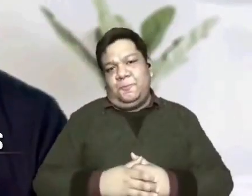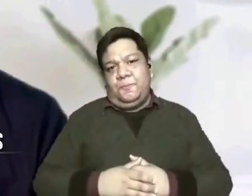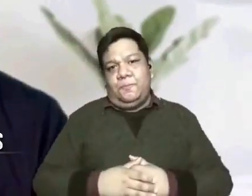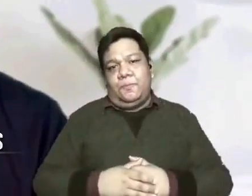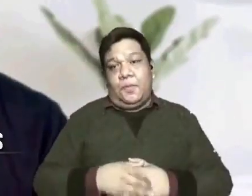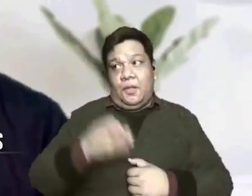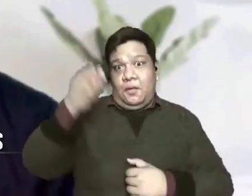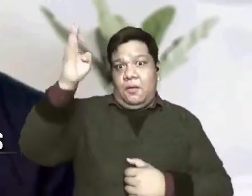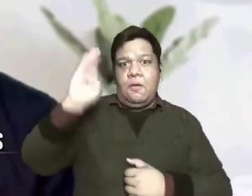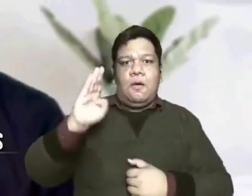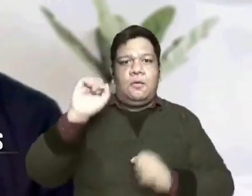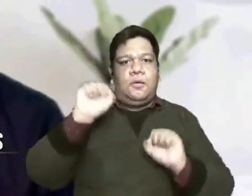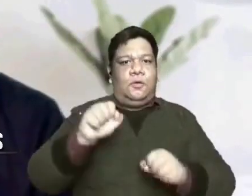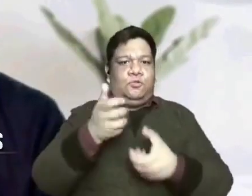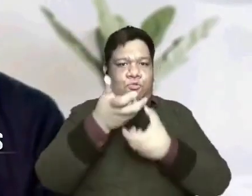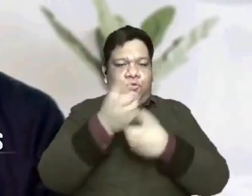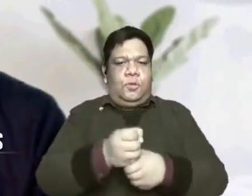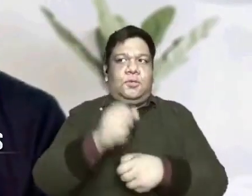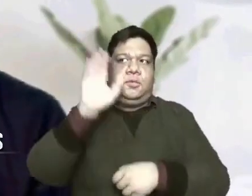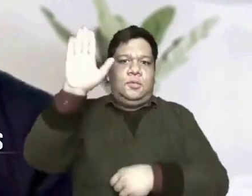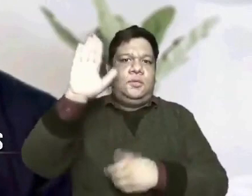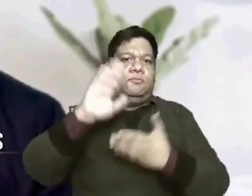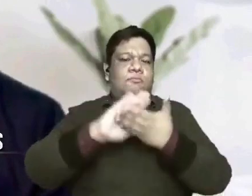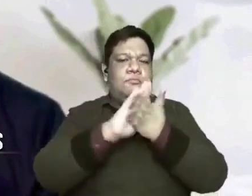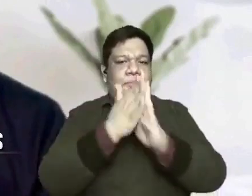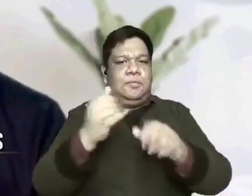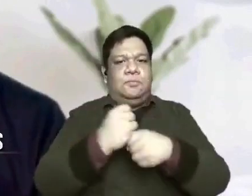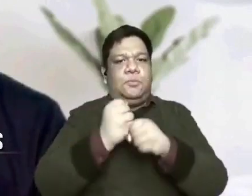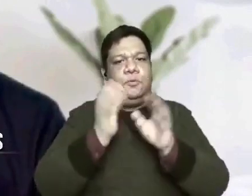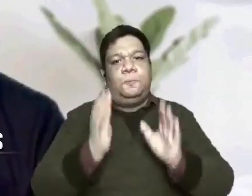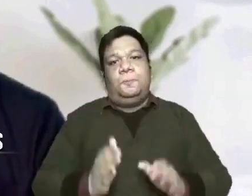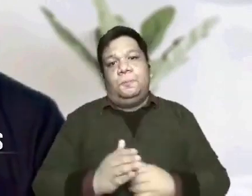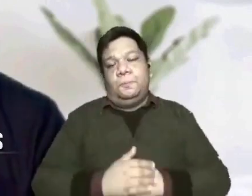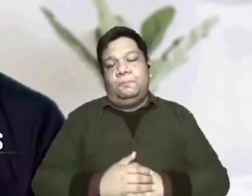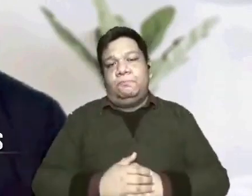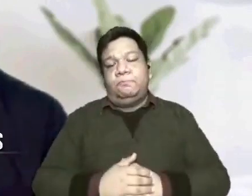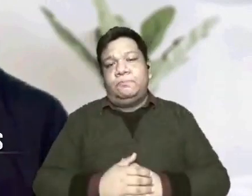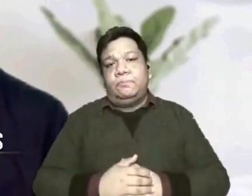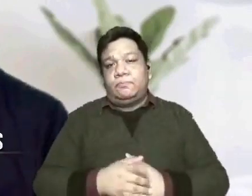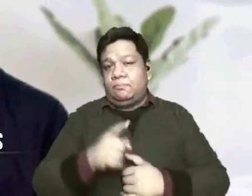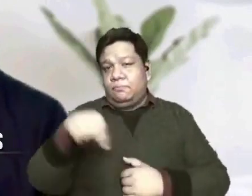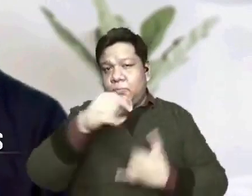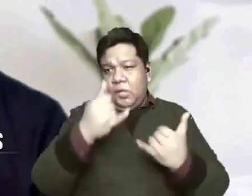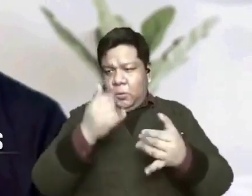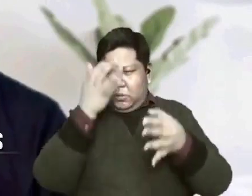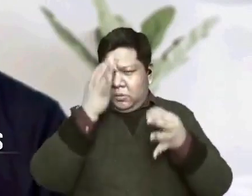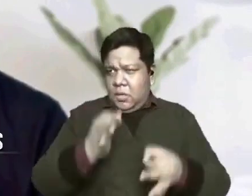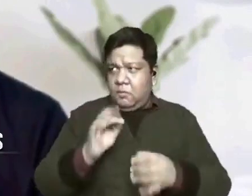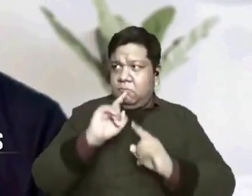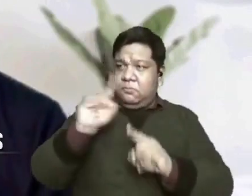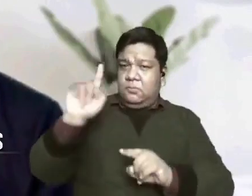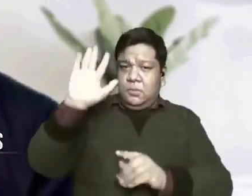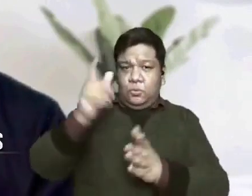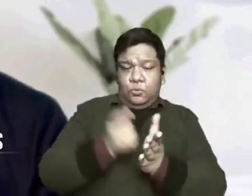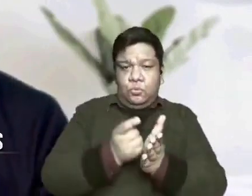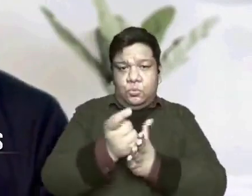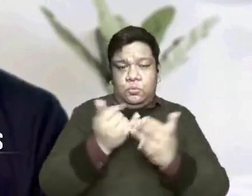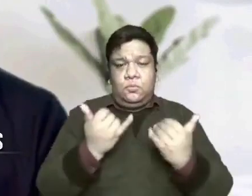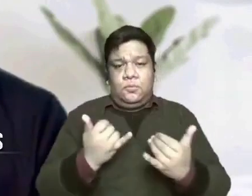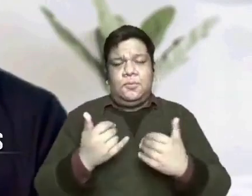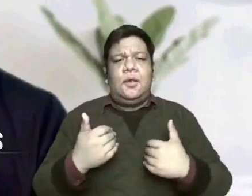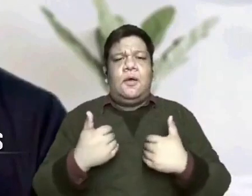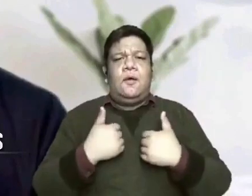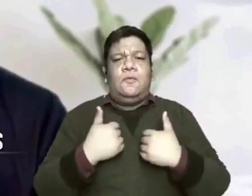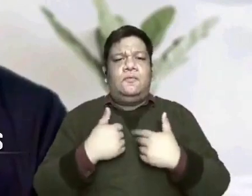and God can trust his peacemakers as you decide to respond to God's truth today